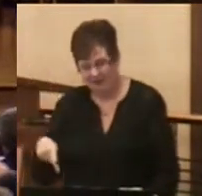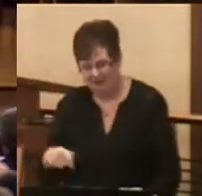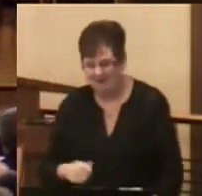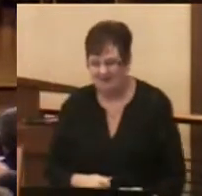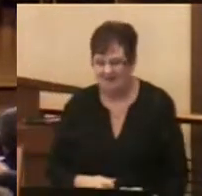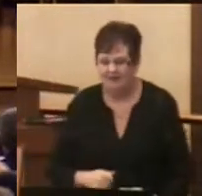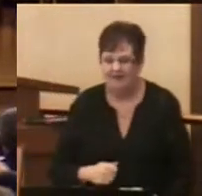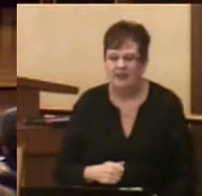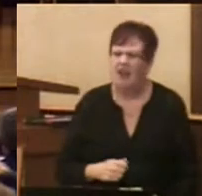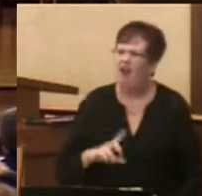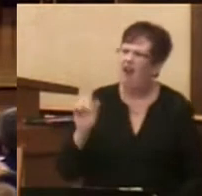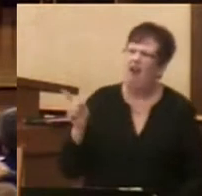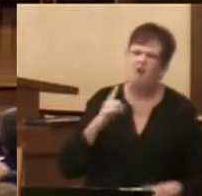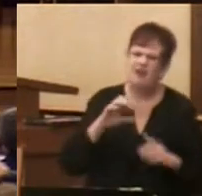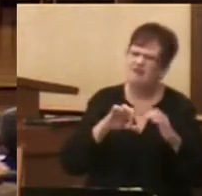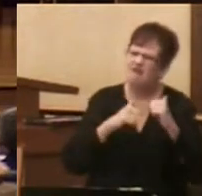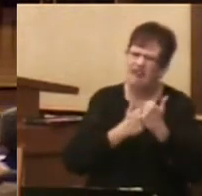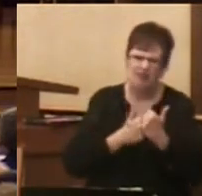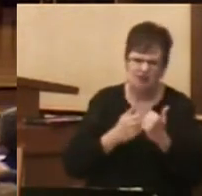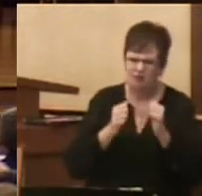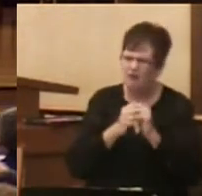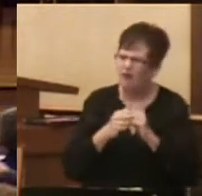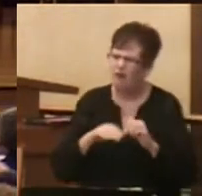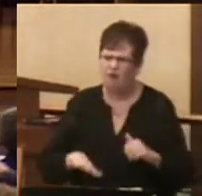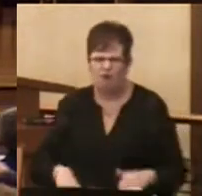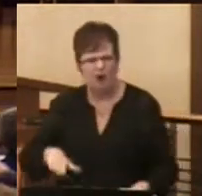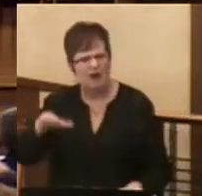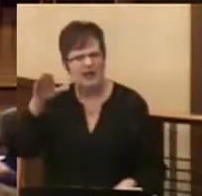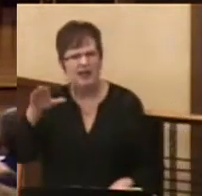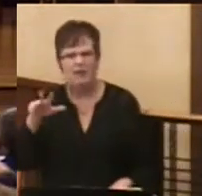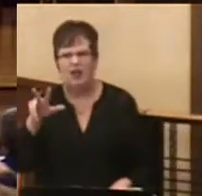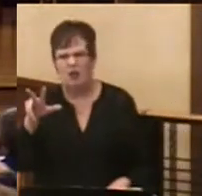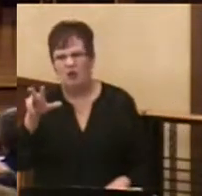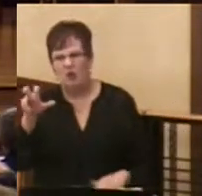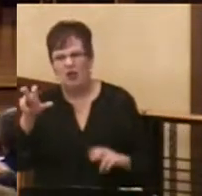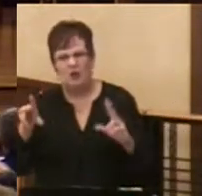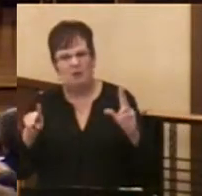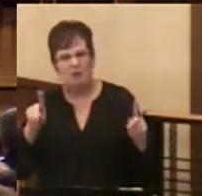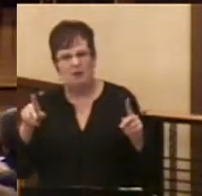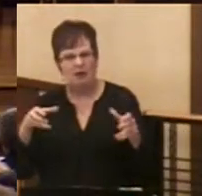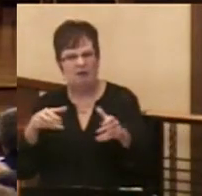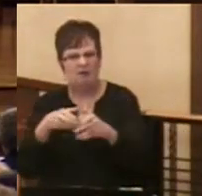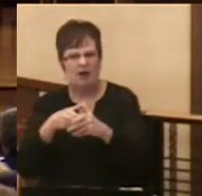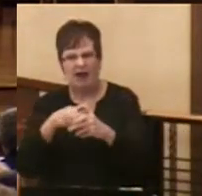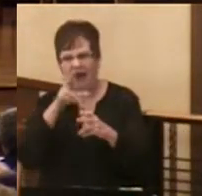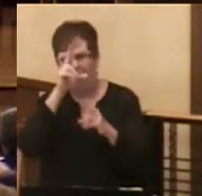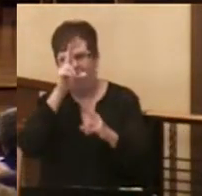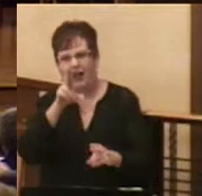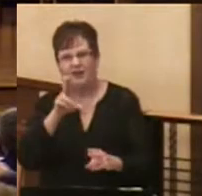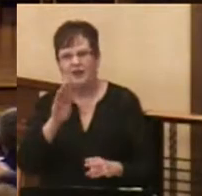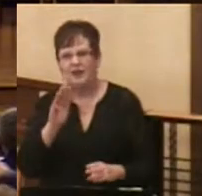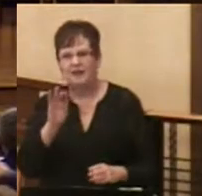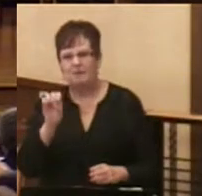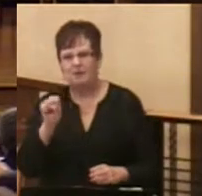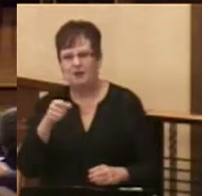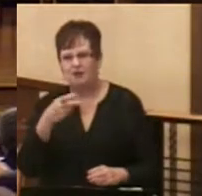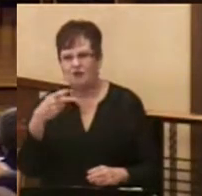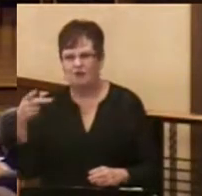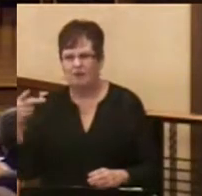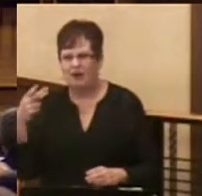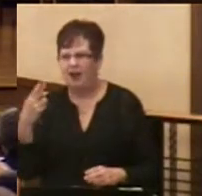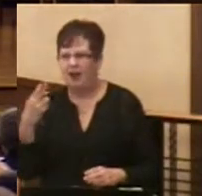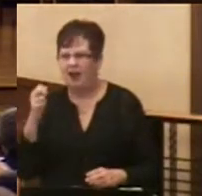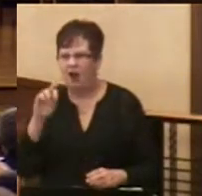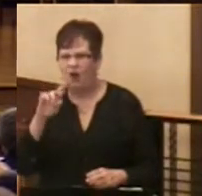has always had its challenges. This past week 300 people got together to honor Bishop Harold Usgard as